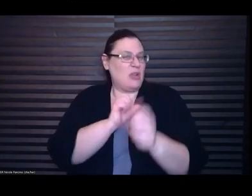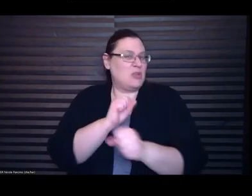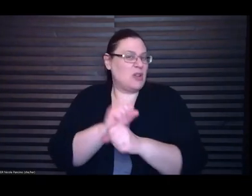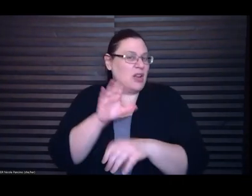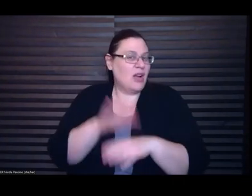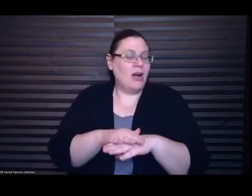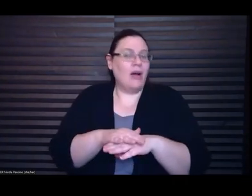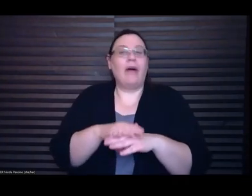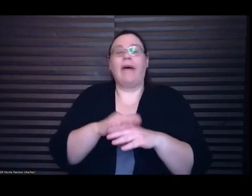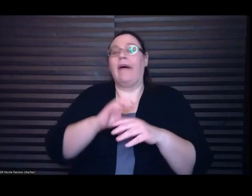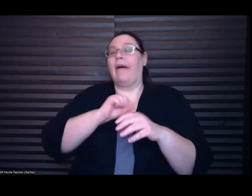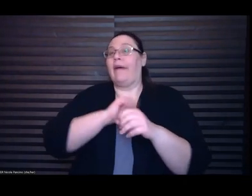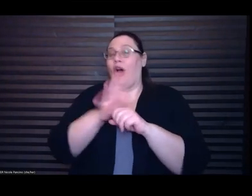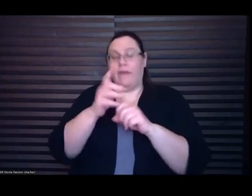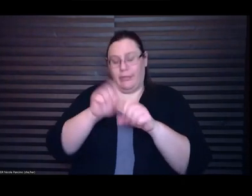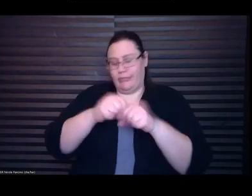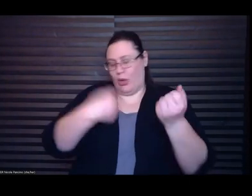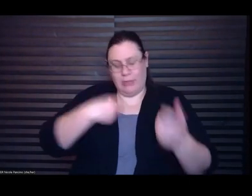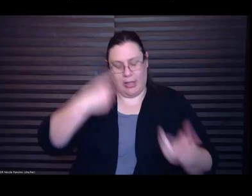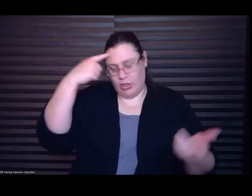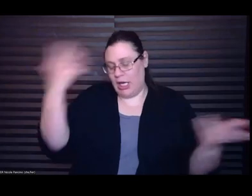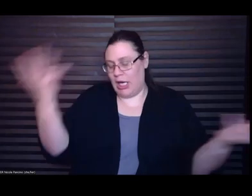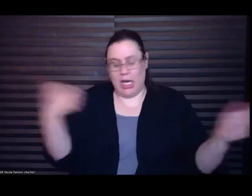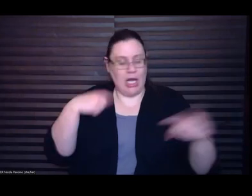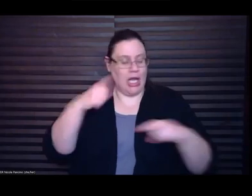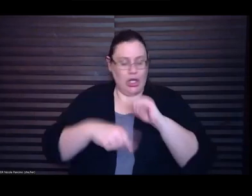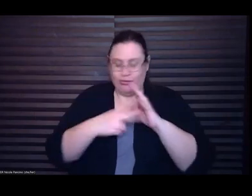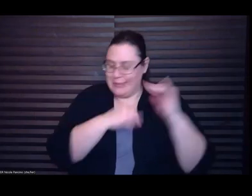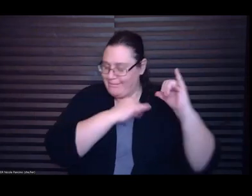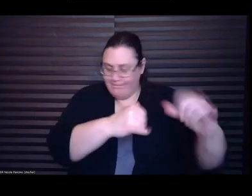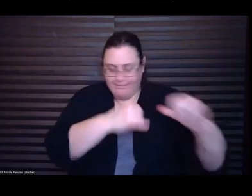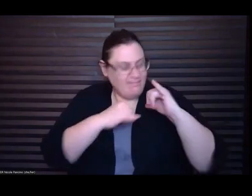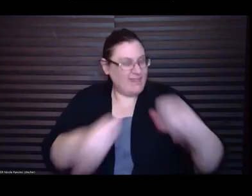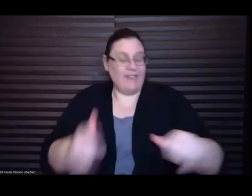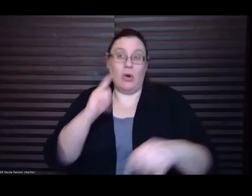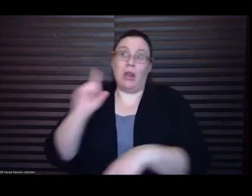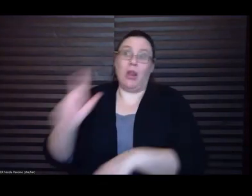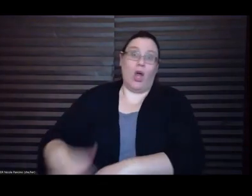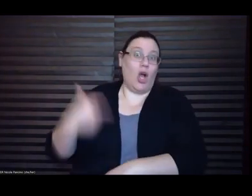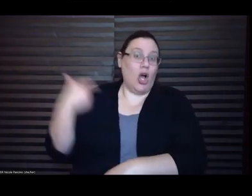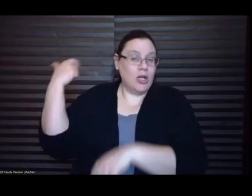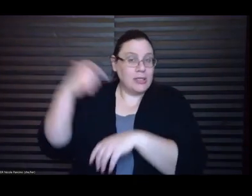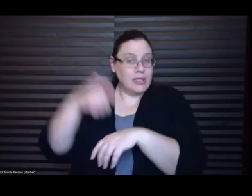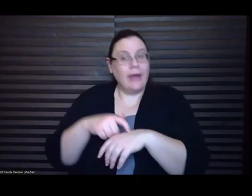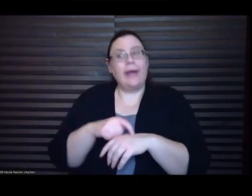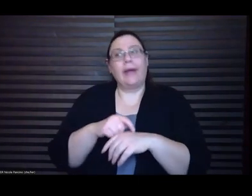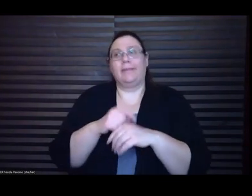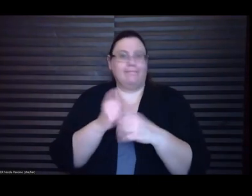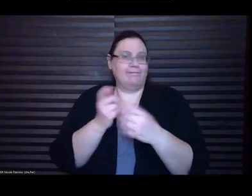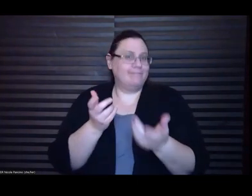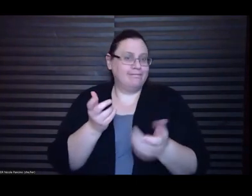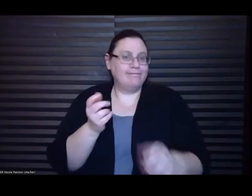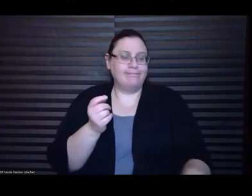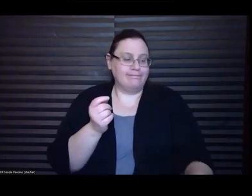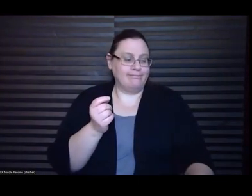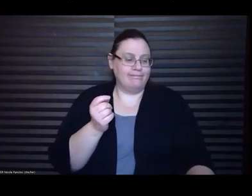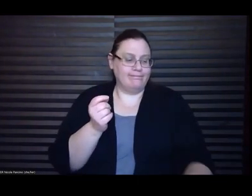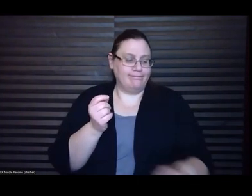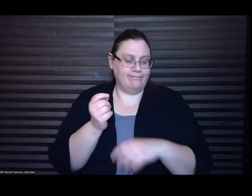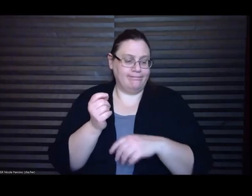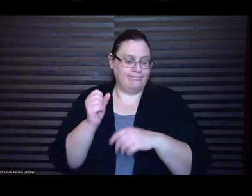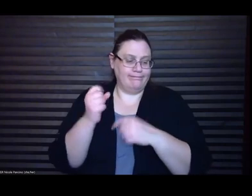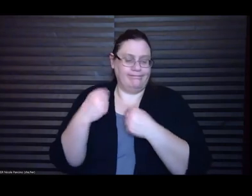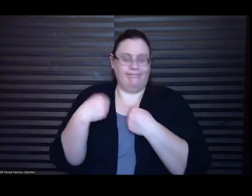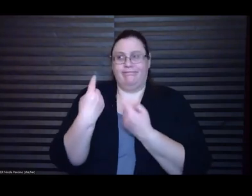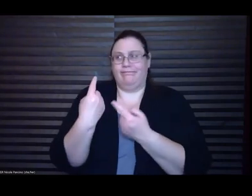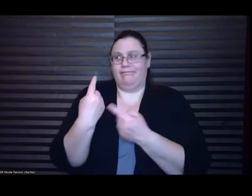productive for like a really long time and like in the last yeah like yeah in the last like four months I'd say I suddenly was able to like kind of